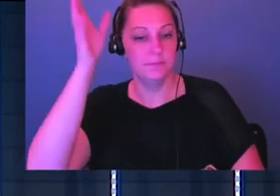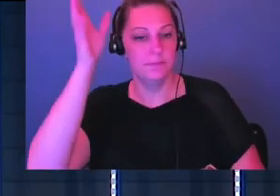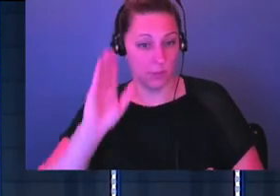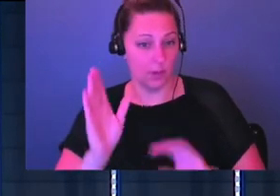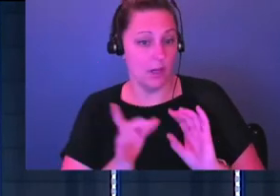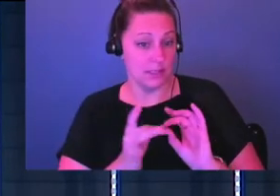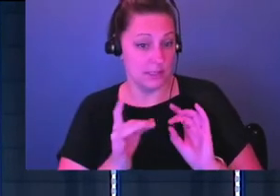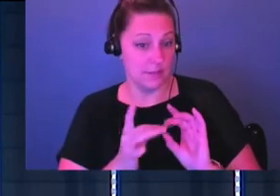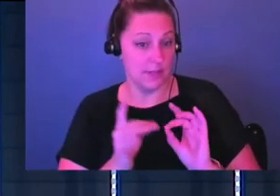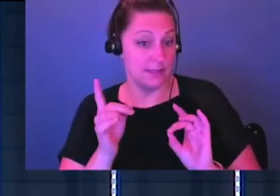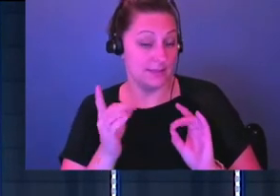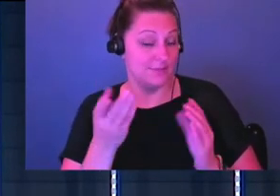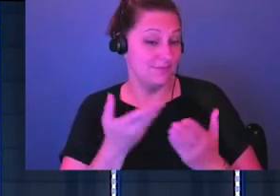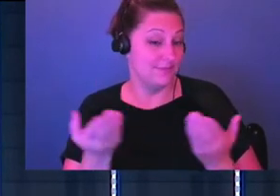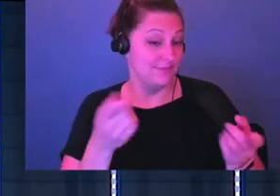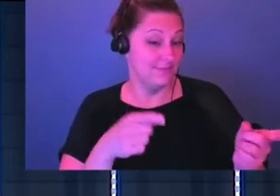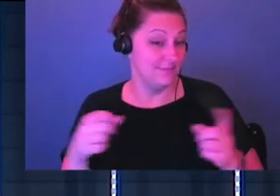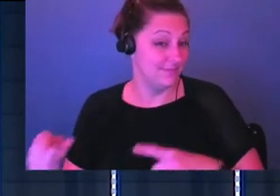things happen.